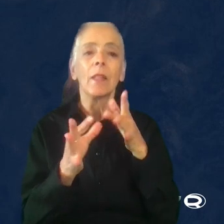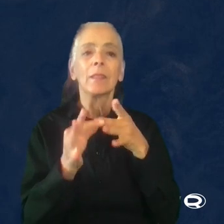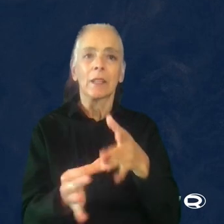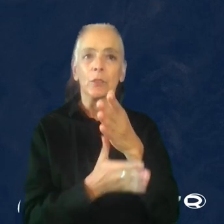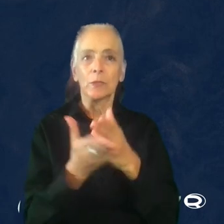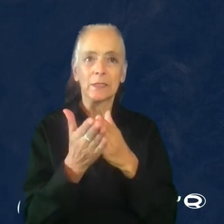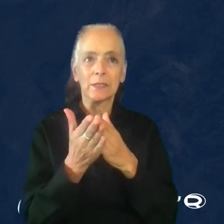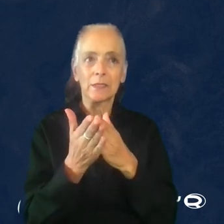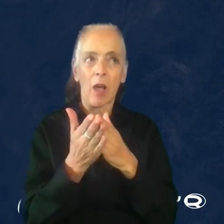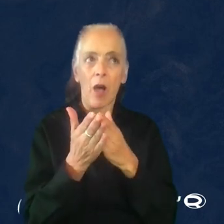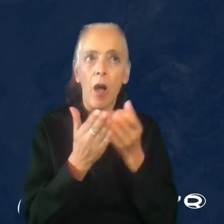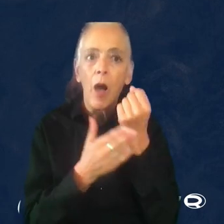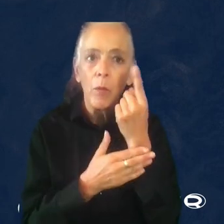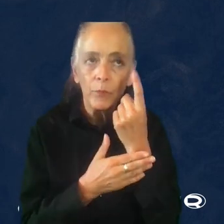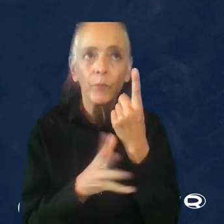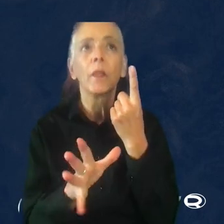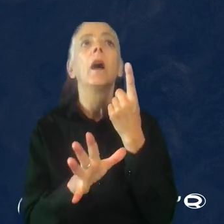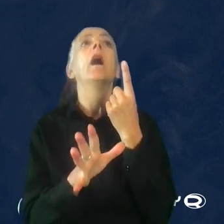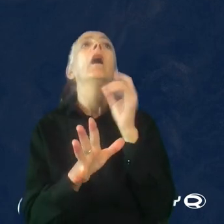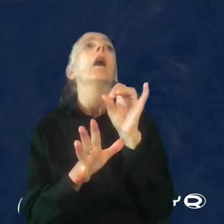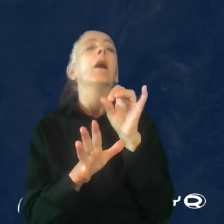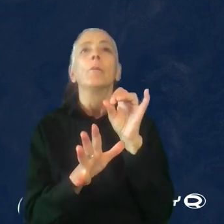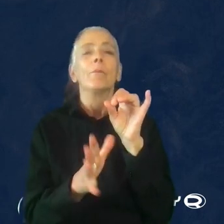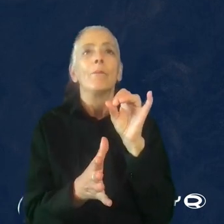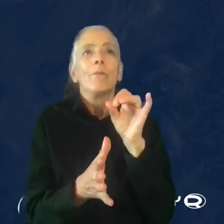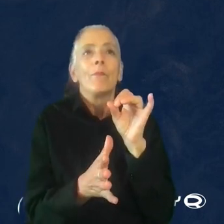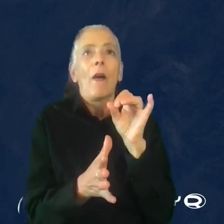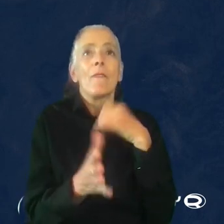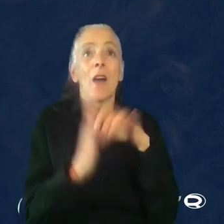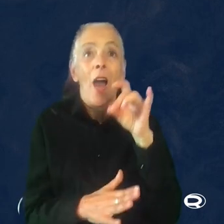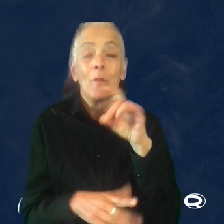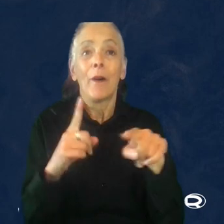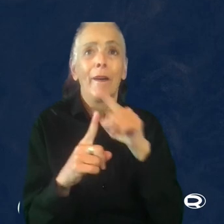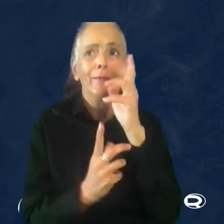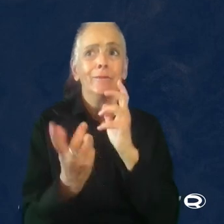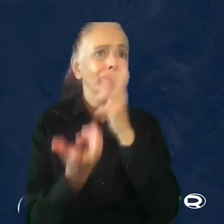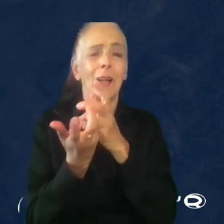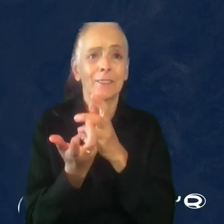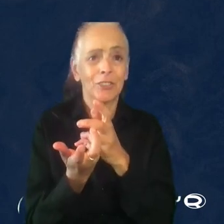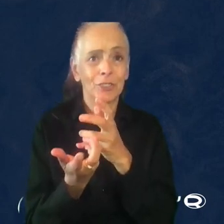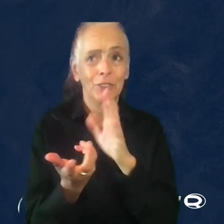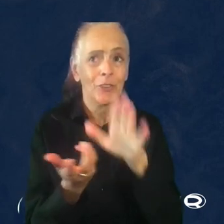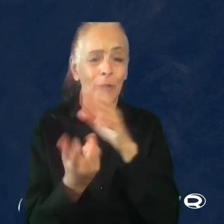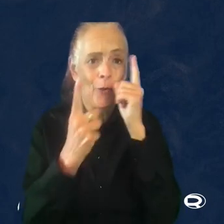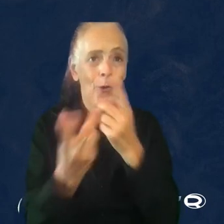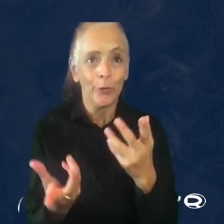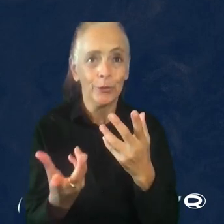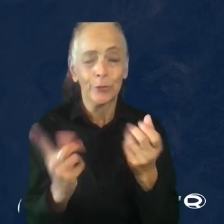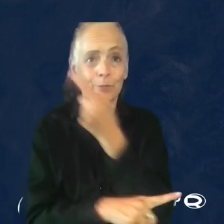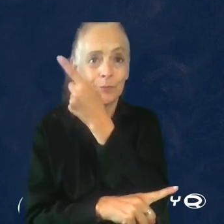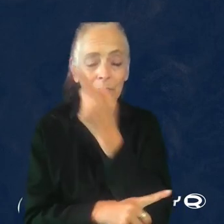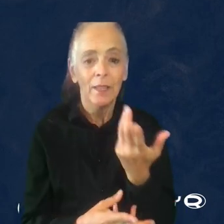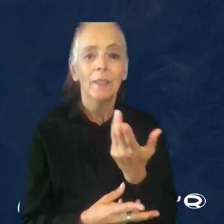to not necessarily be relevant to their current goals. So without a good knowledge of the